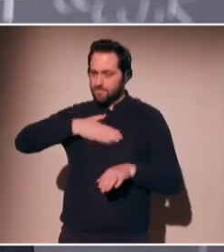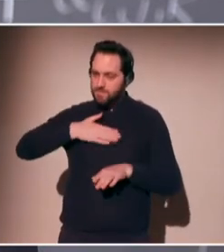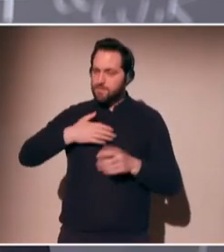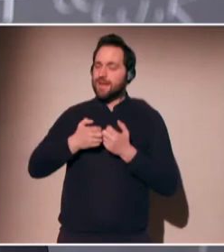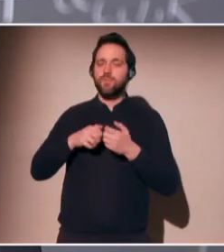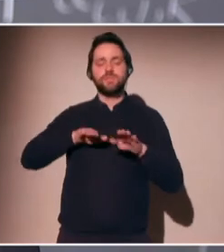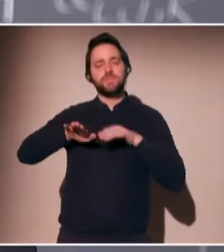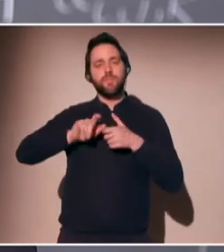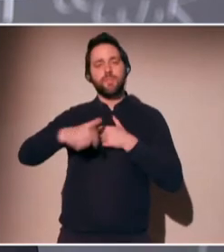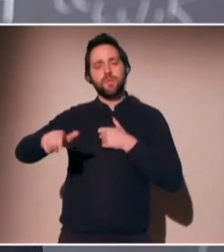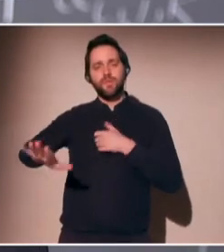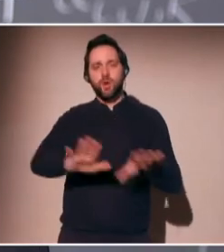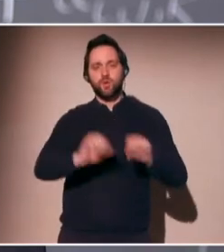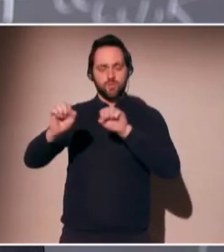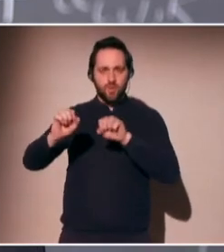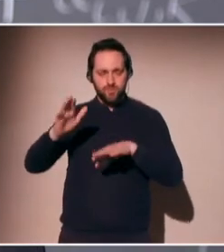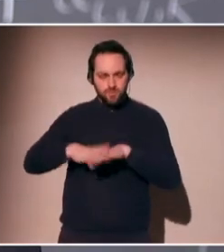methods that are not quite fair.